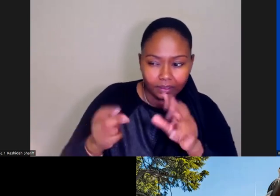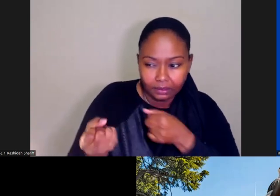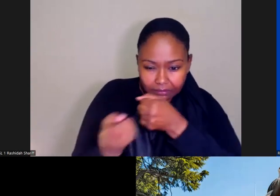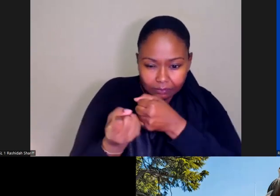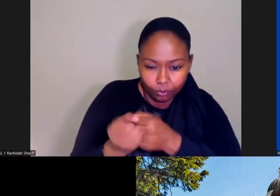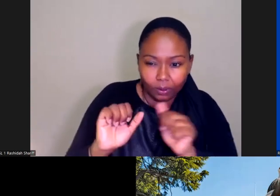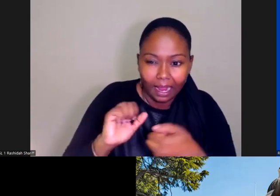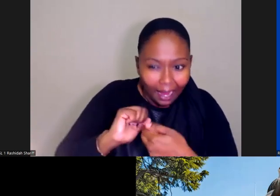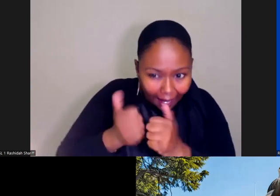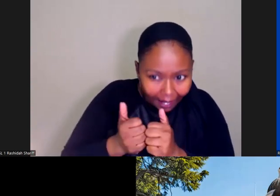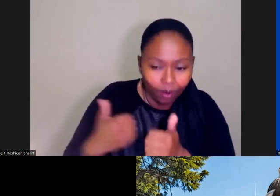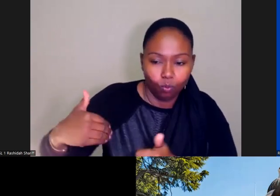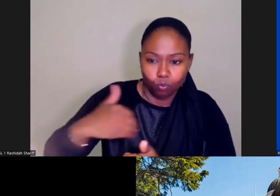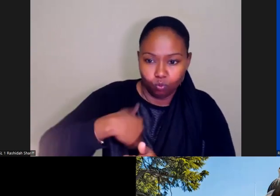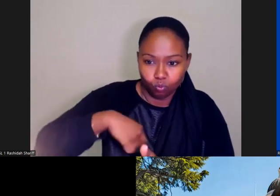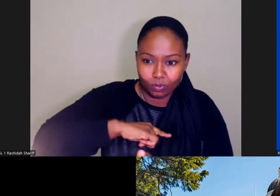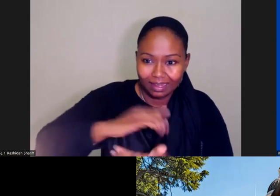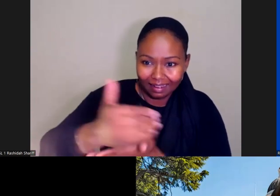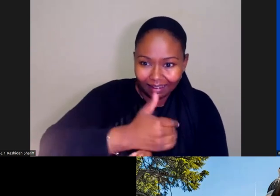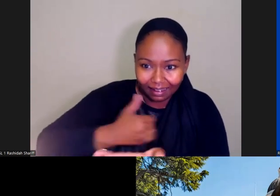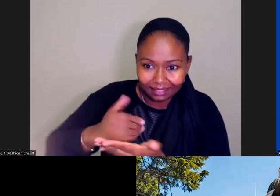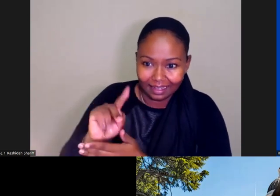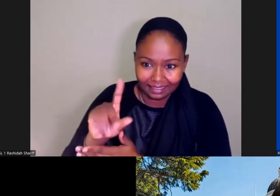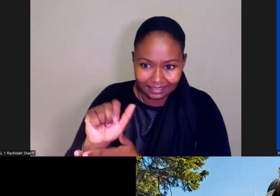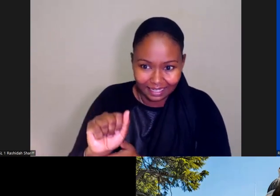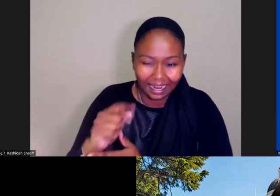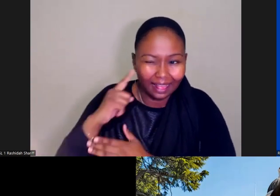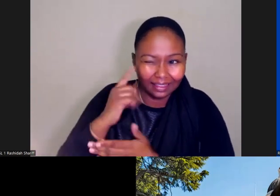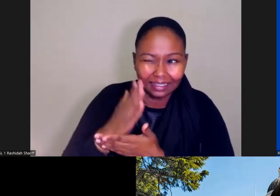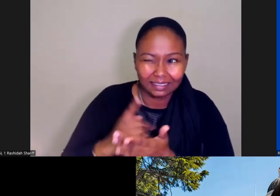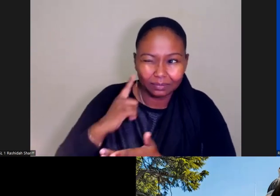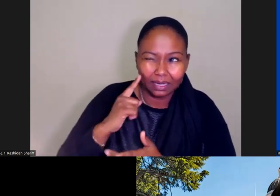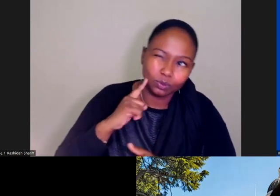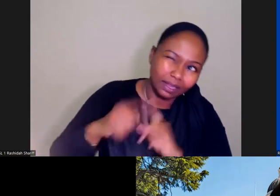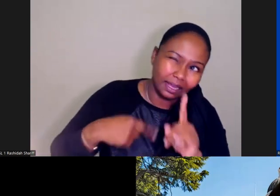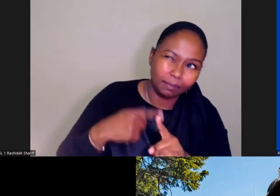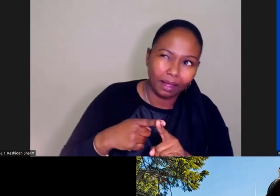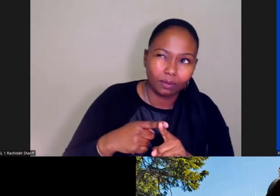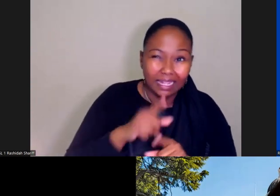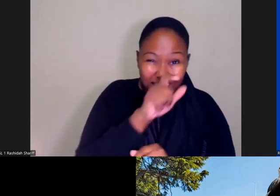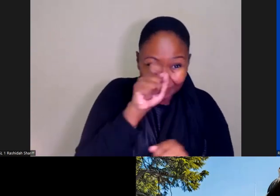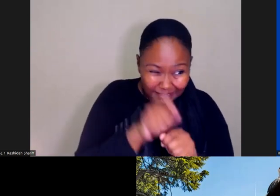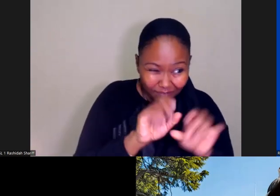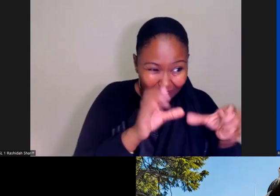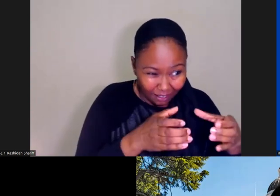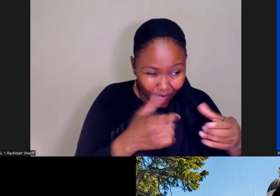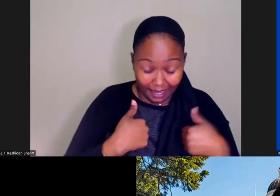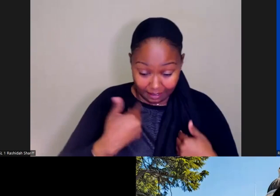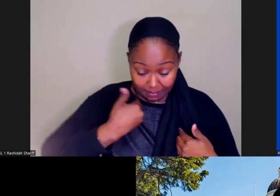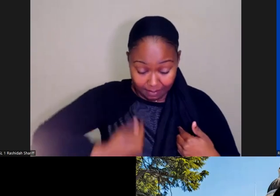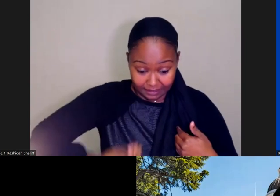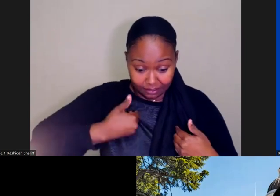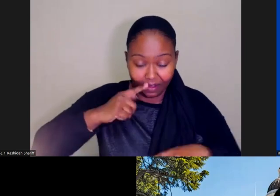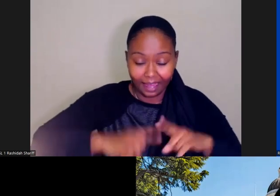we'll think about collecting data in certain categories. But like me, I can't separate myself from